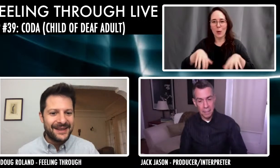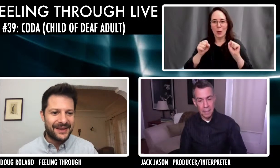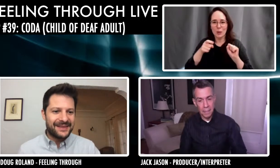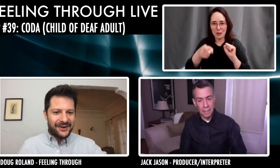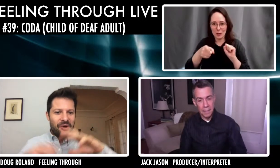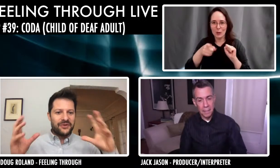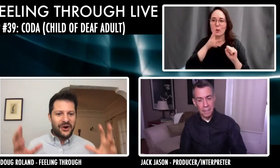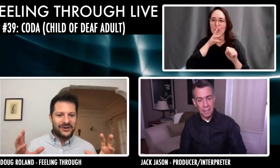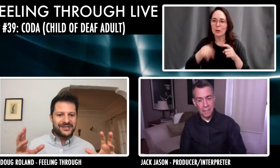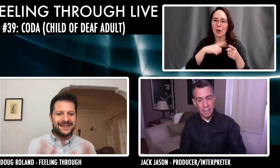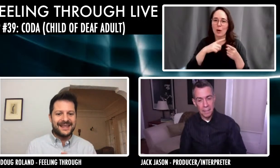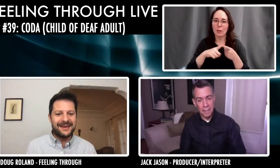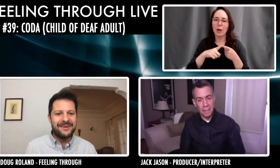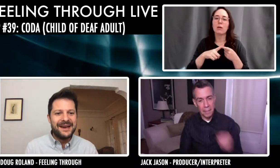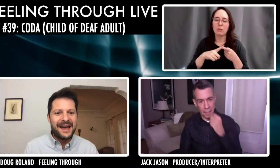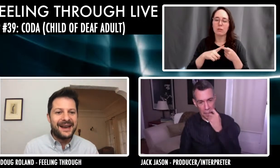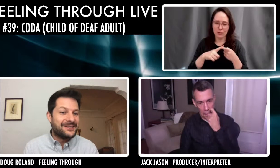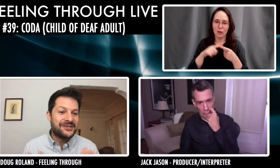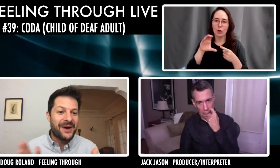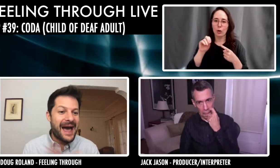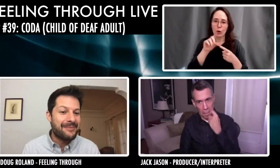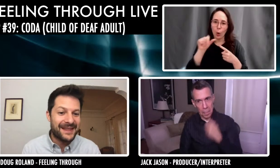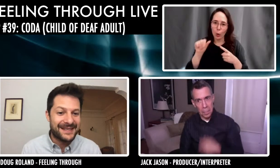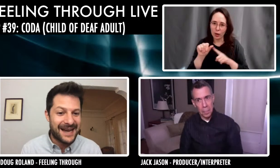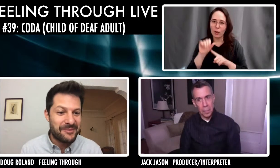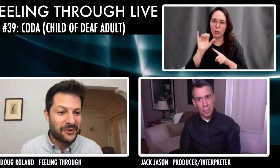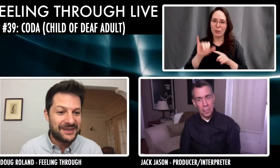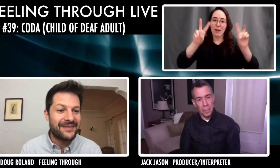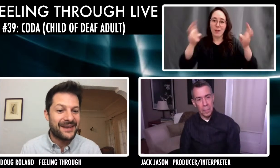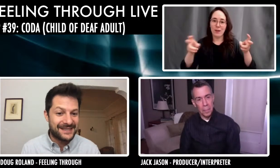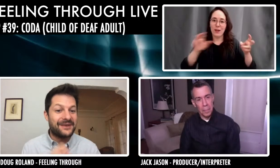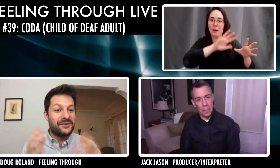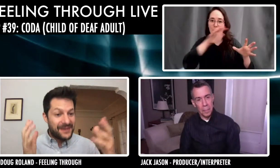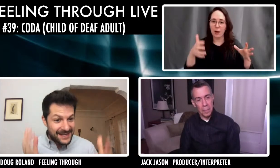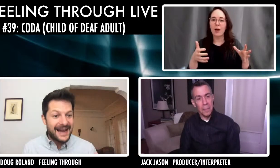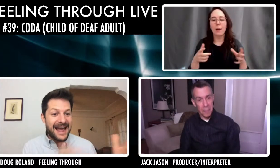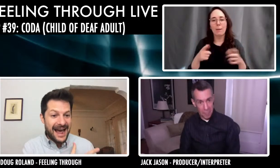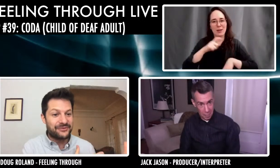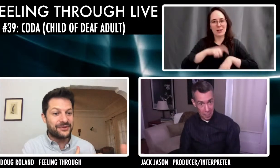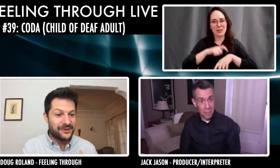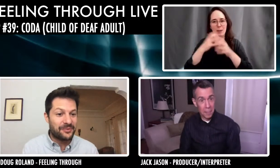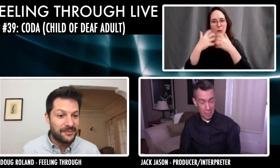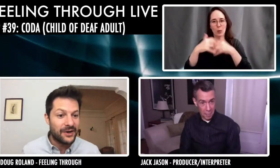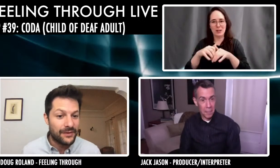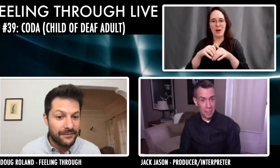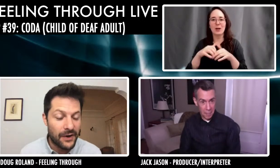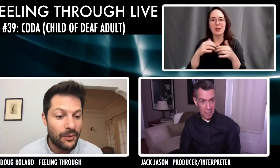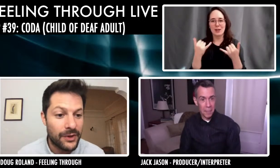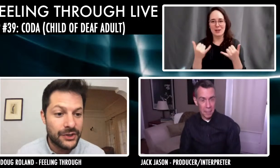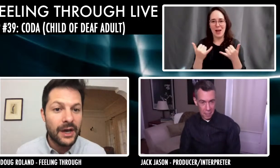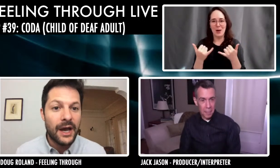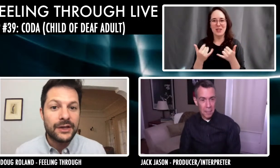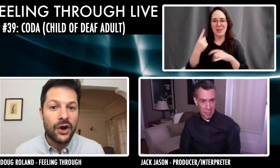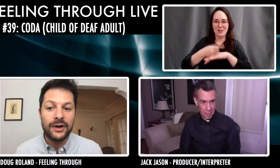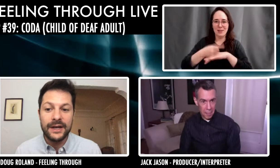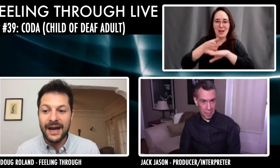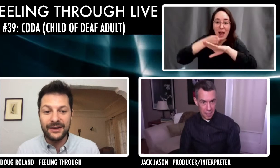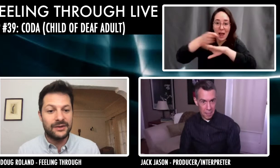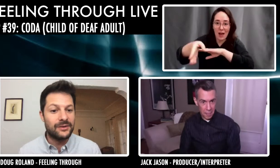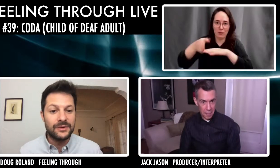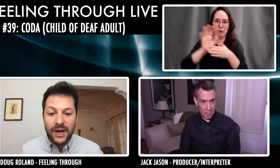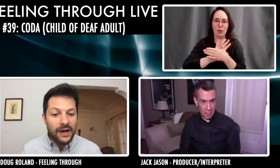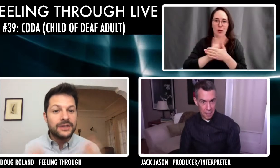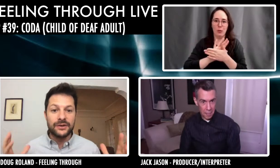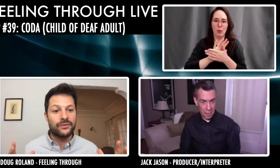the, the overarching theme. And it just so happened that the timing worked out that it's the night after the premiere of the film, which has already